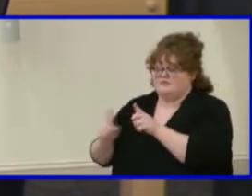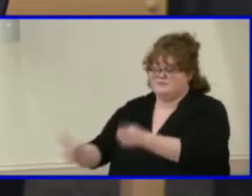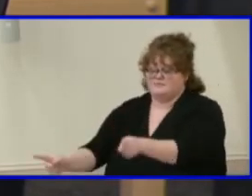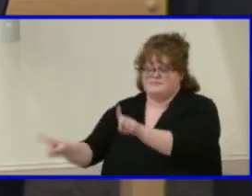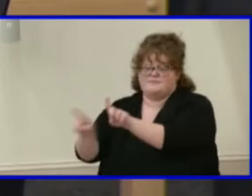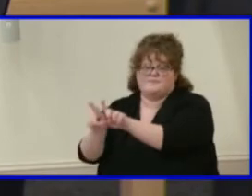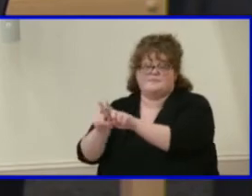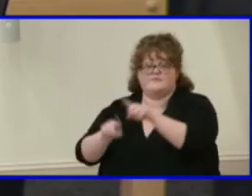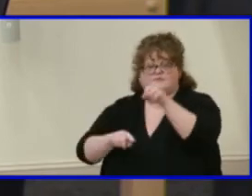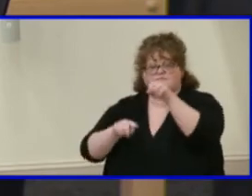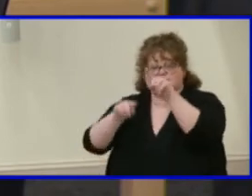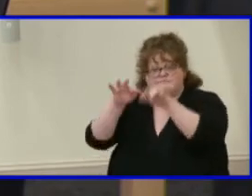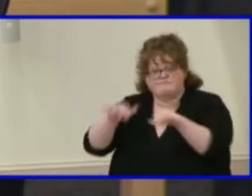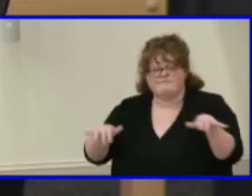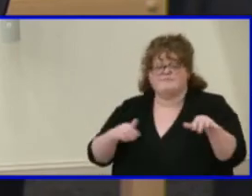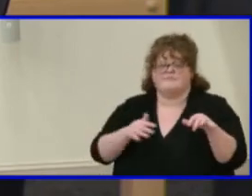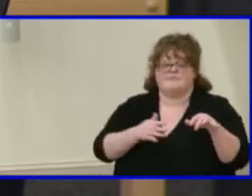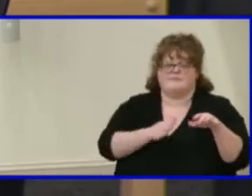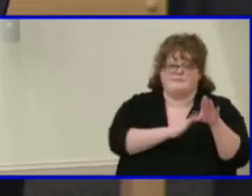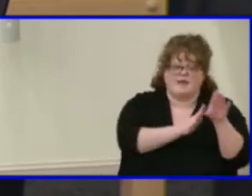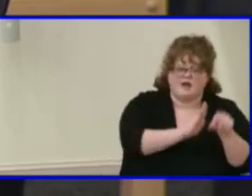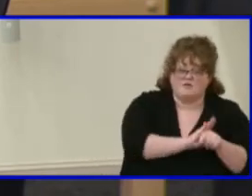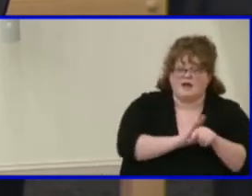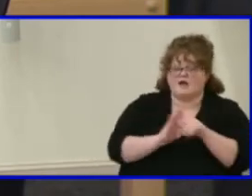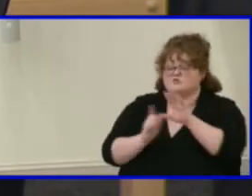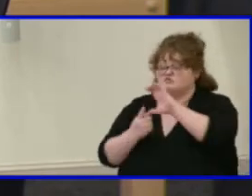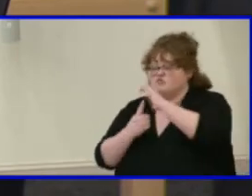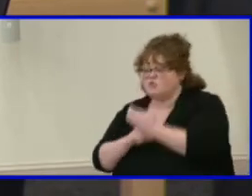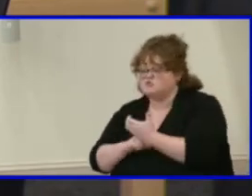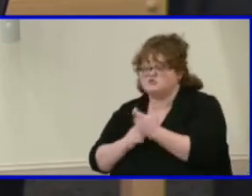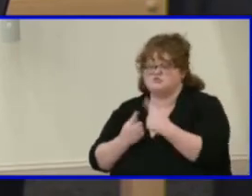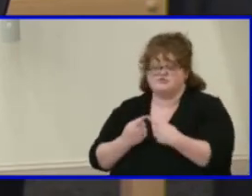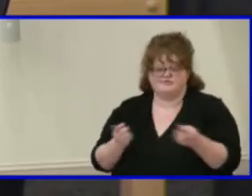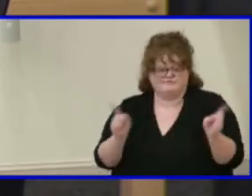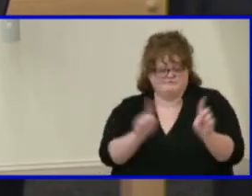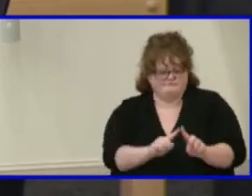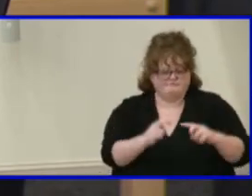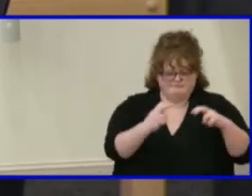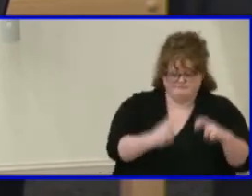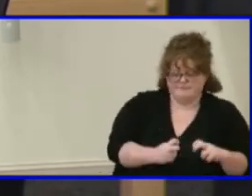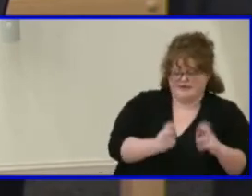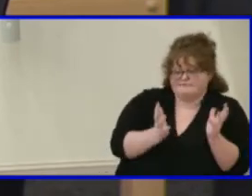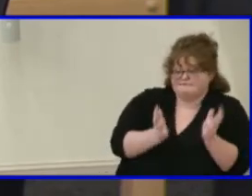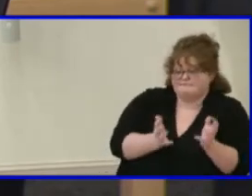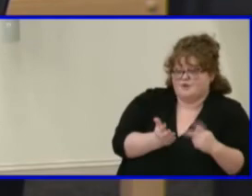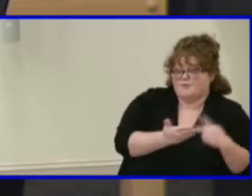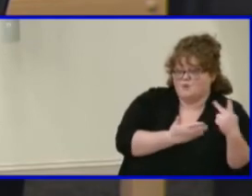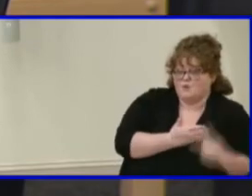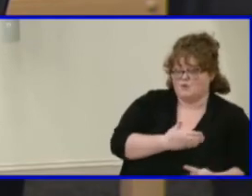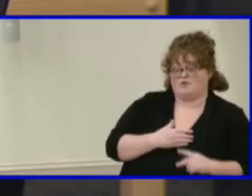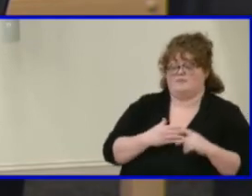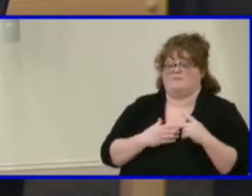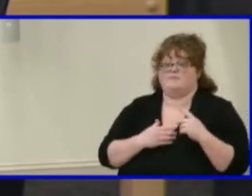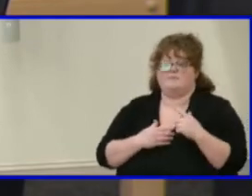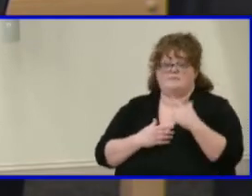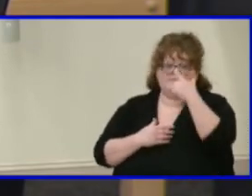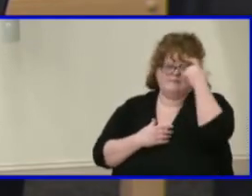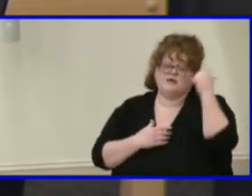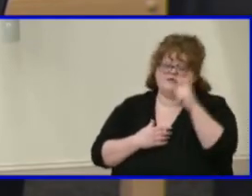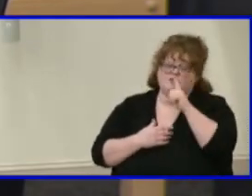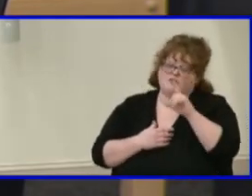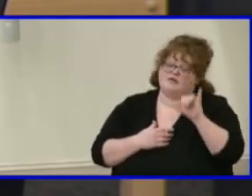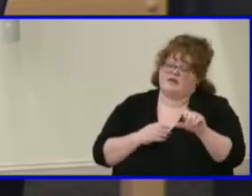cultures to talk about the program, maybe just some afternoon talks or something like that. I just wanted to share that idea with you.